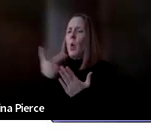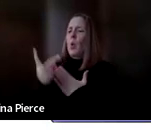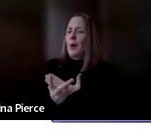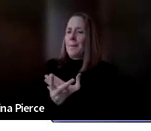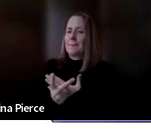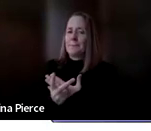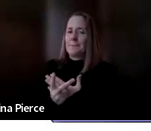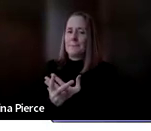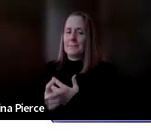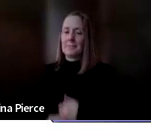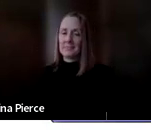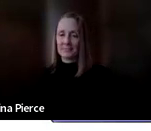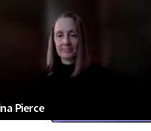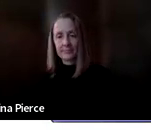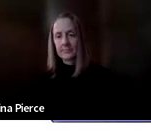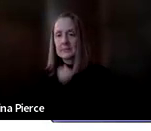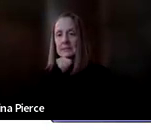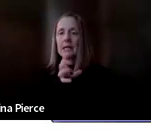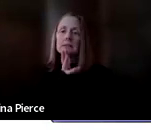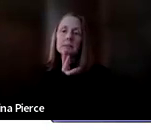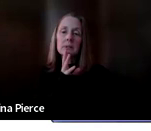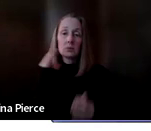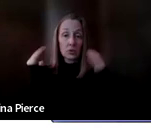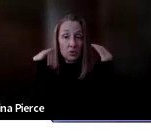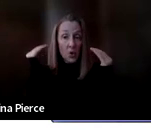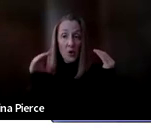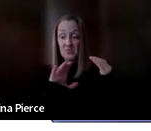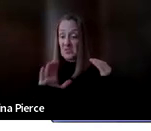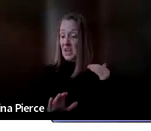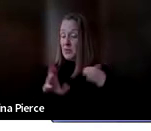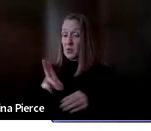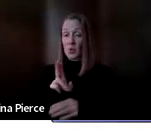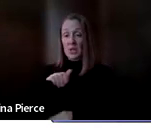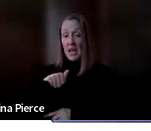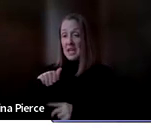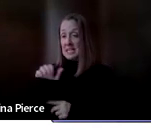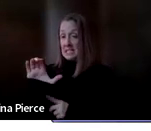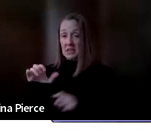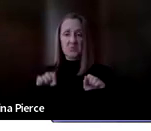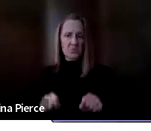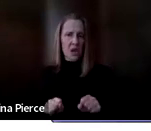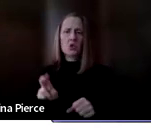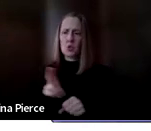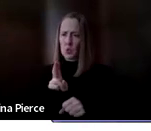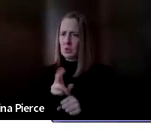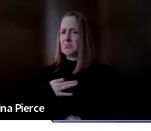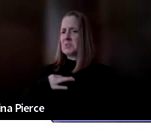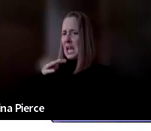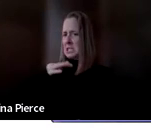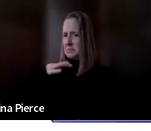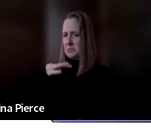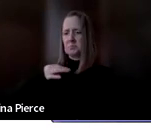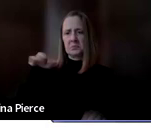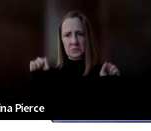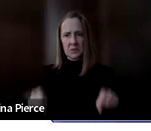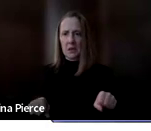Yes, the answer is yes, a non-speaking adult who has never used AAC before is absolutely still a candidate for AAC. There is no point in